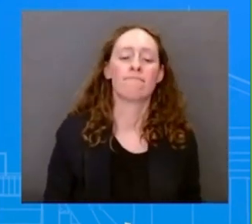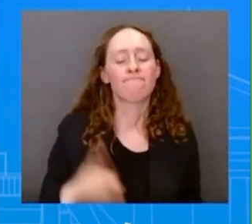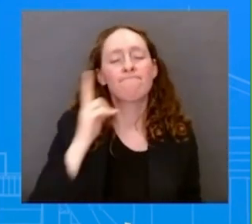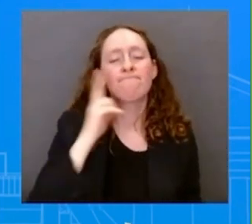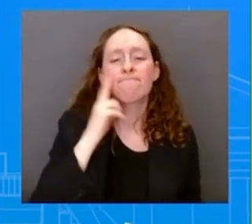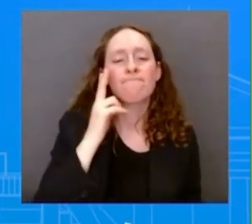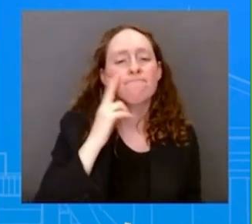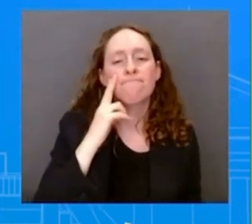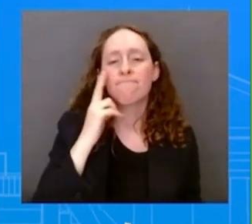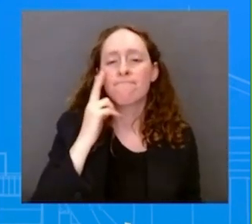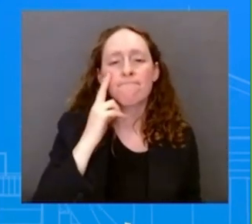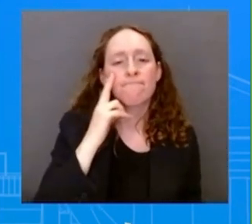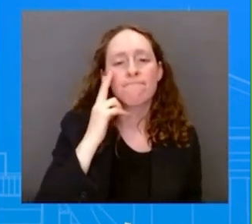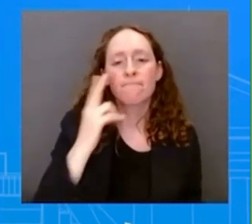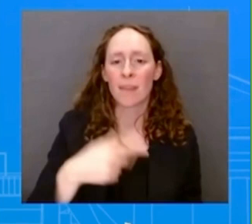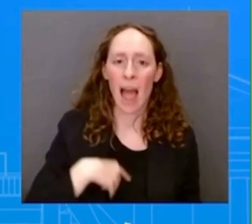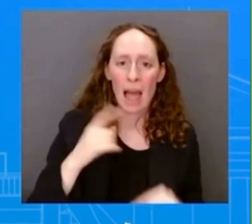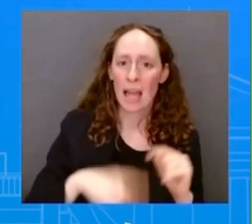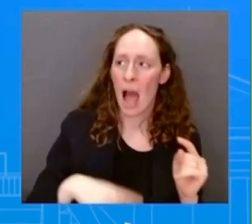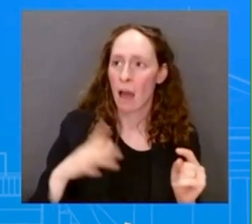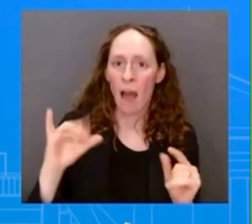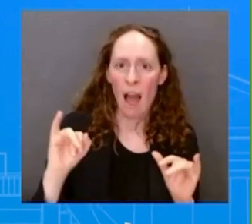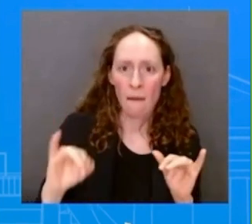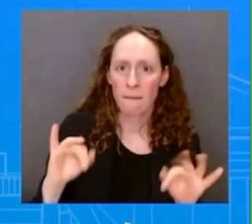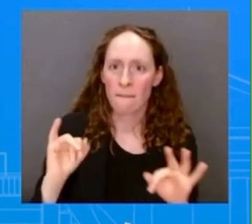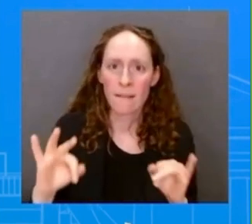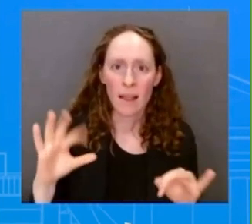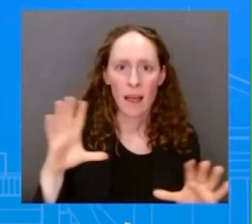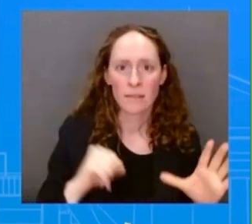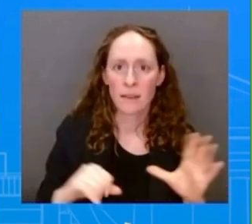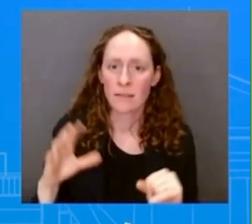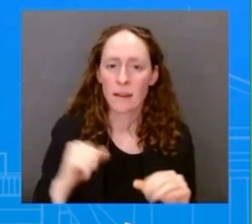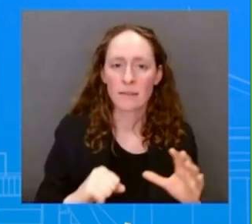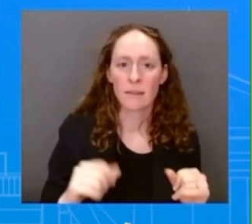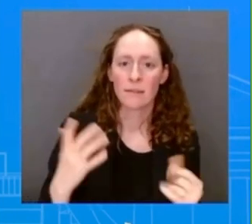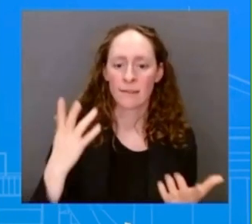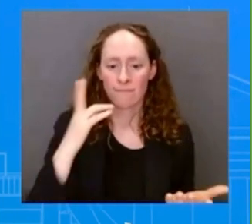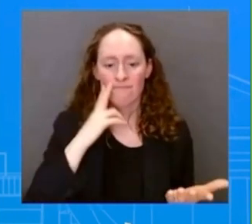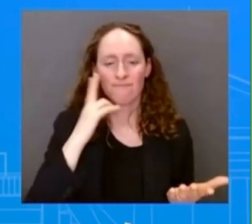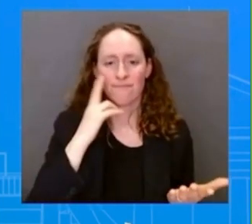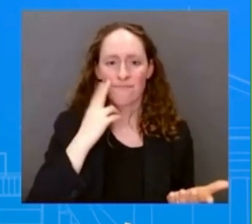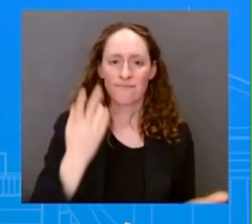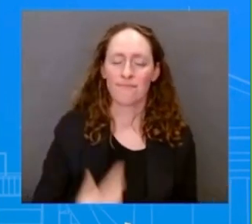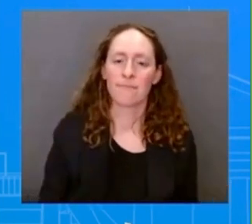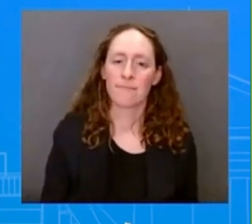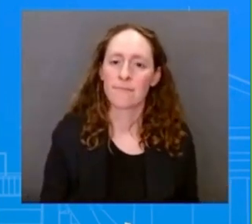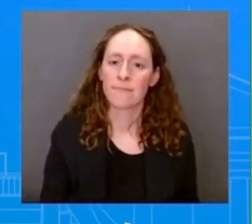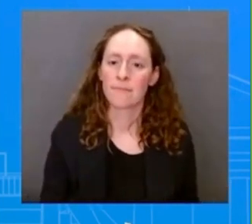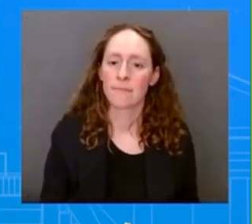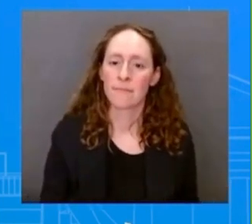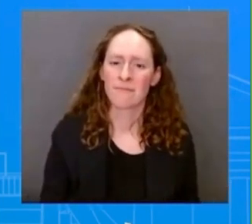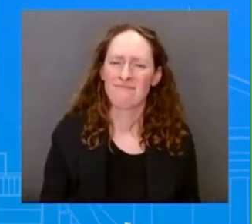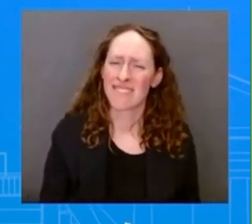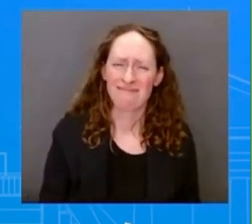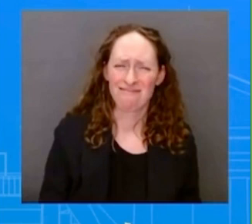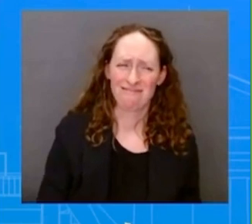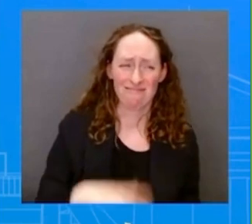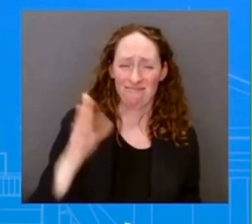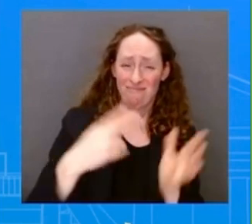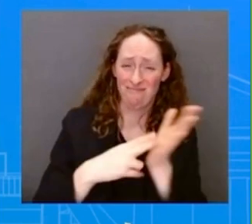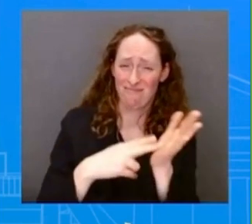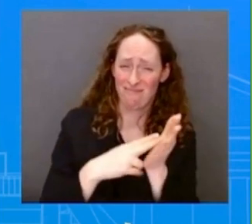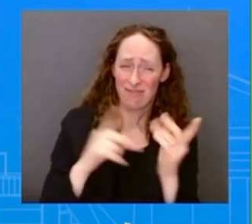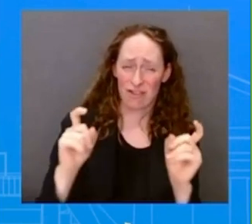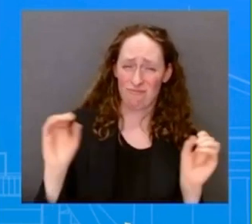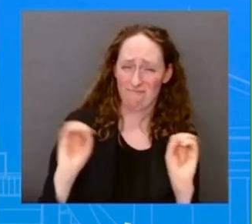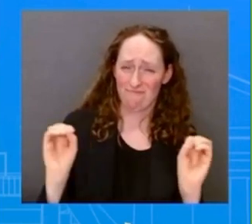speculate about reactions here to reactions. There should not be a reaction to this, since it's a normal activity. Let me ask you one on TikTok, if I could.